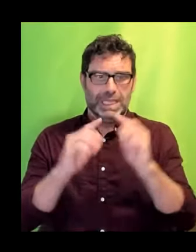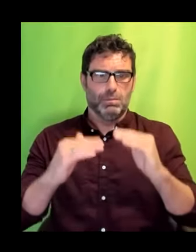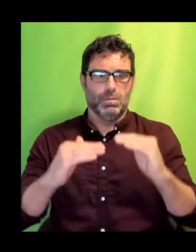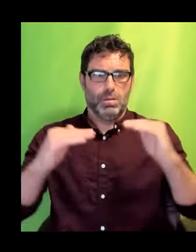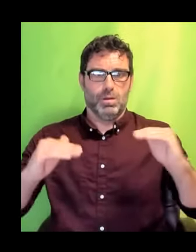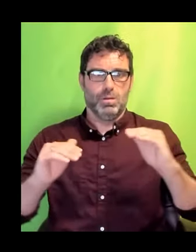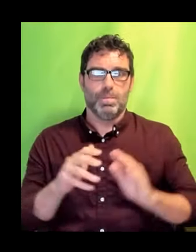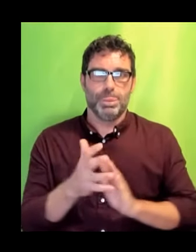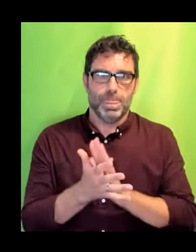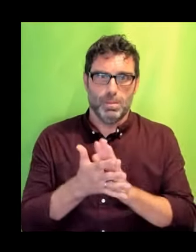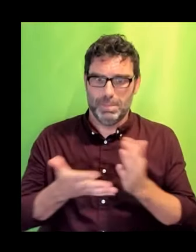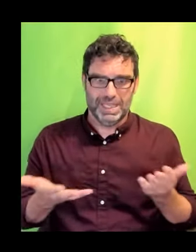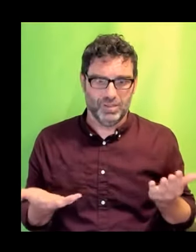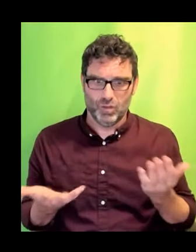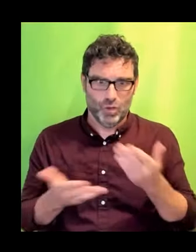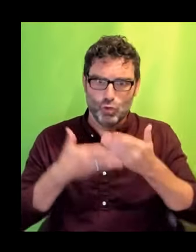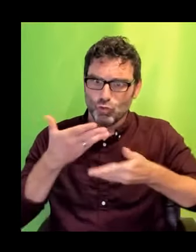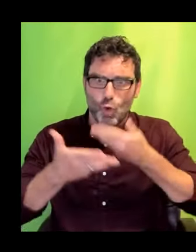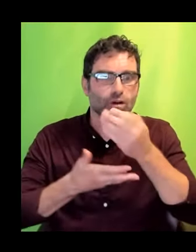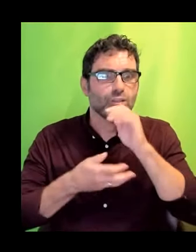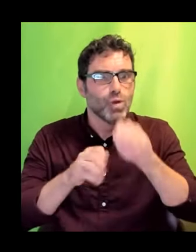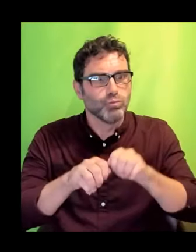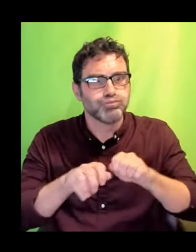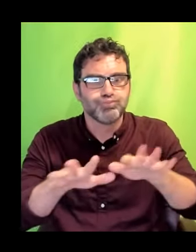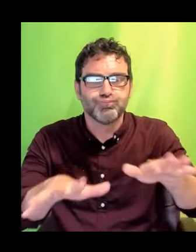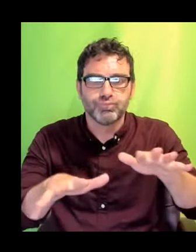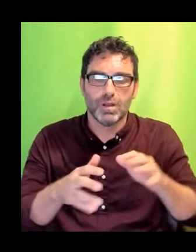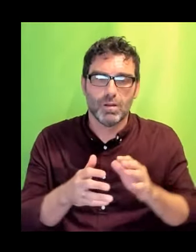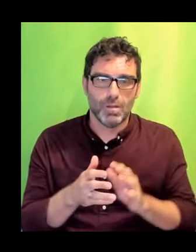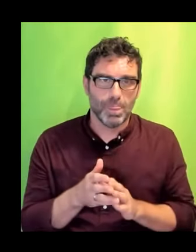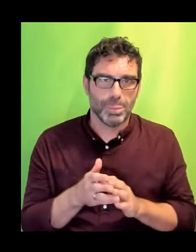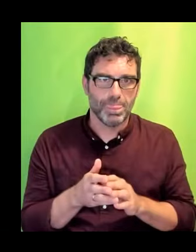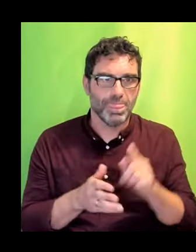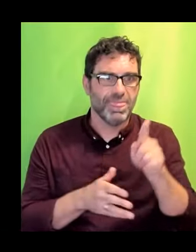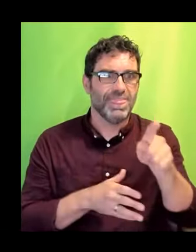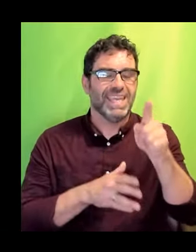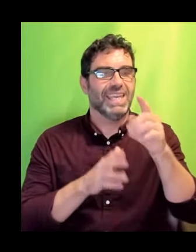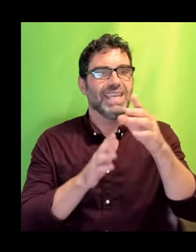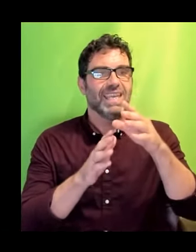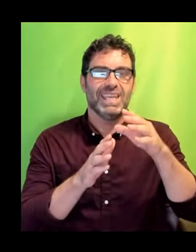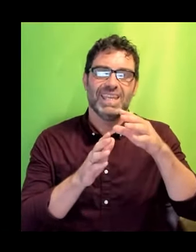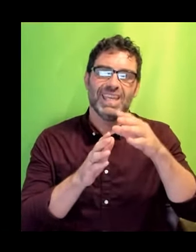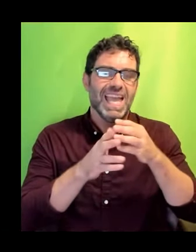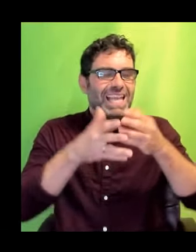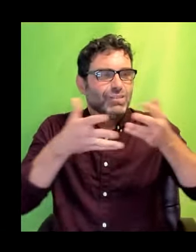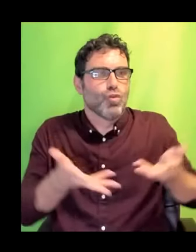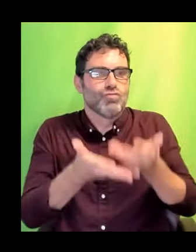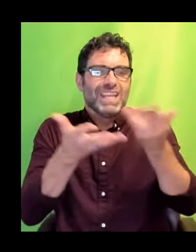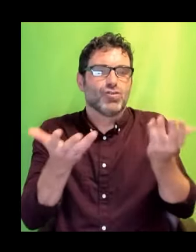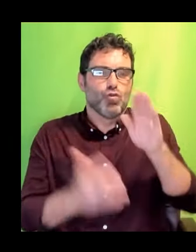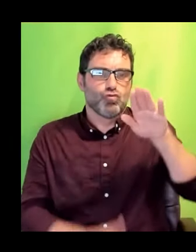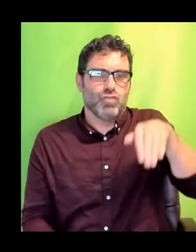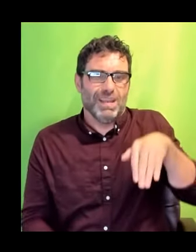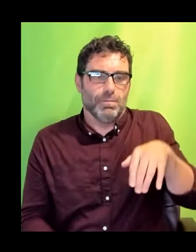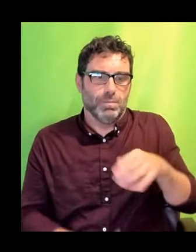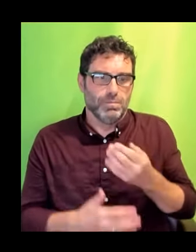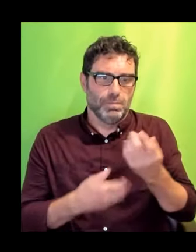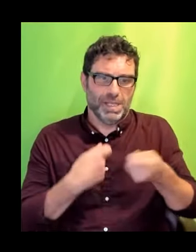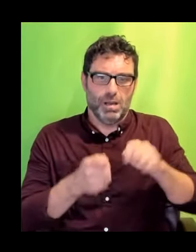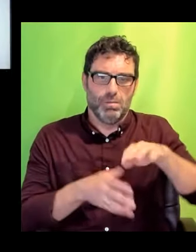will the inspirational crit be the model and maybe, hopefully, disabled people will be treated with an iota, more dignity.